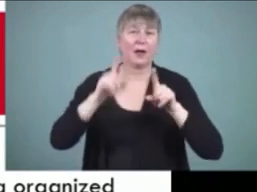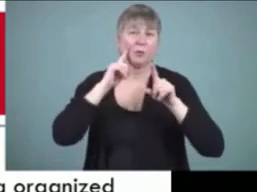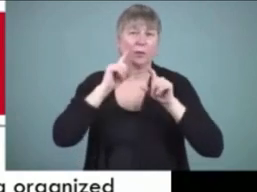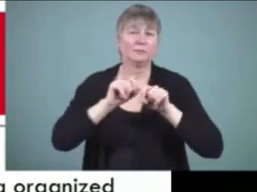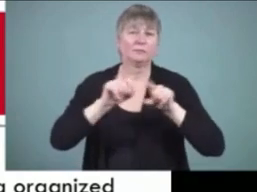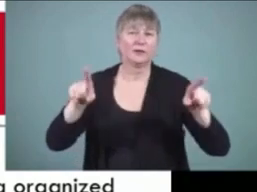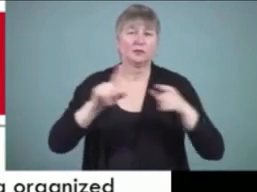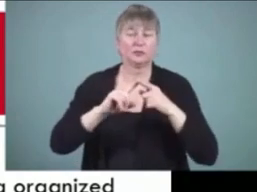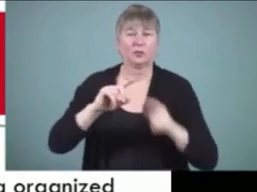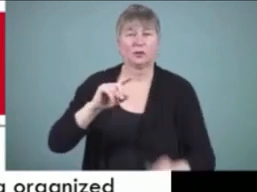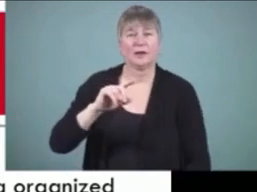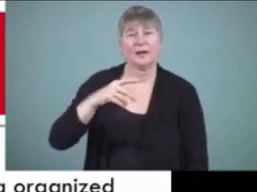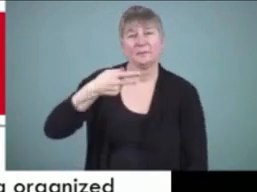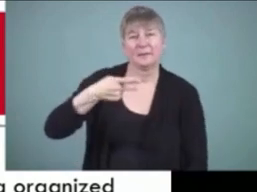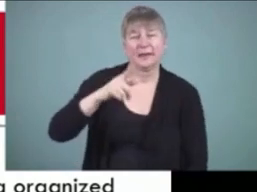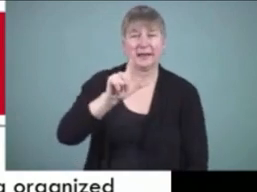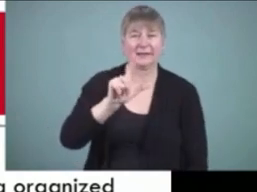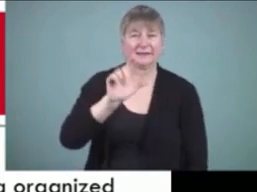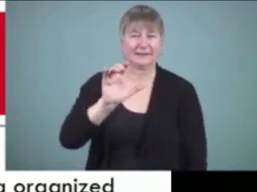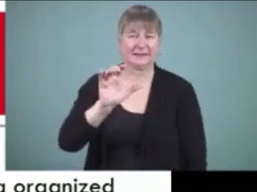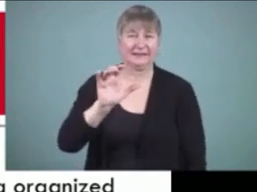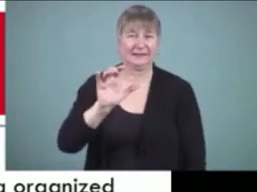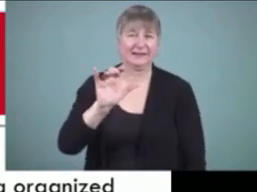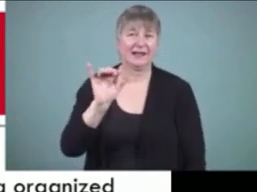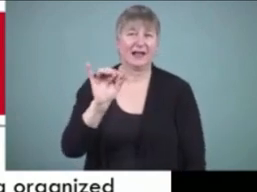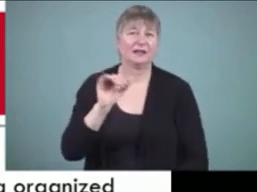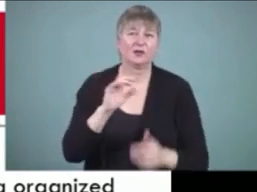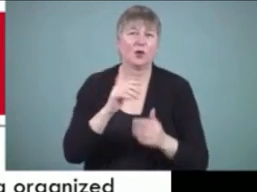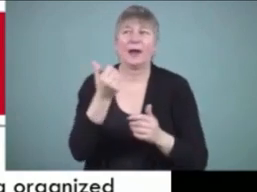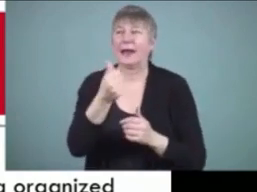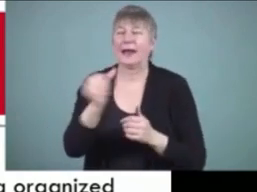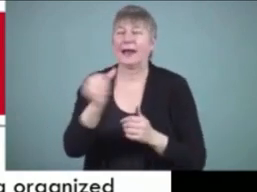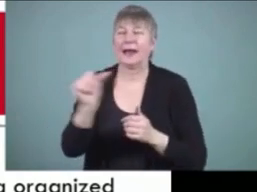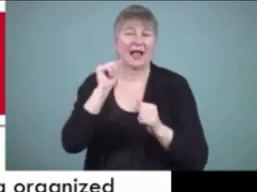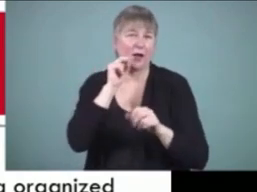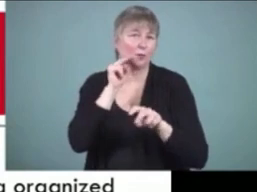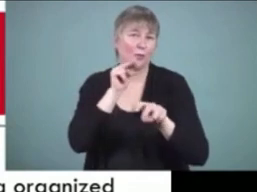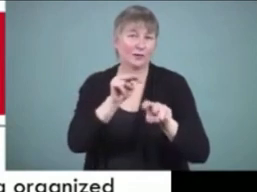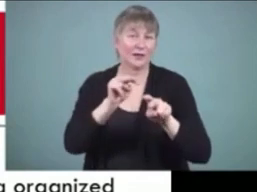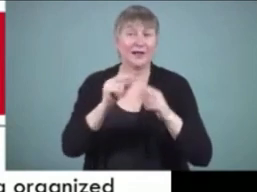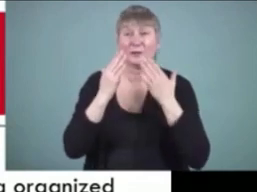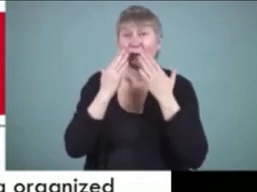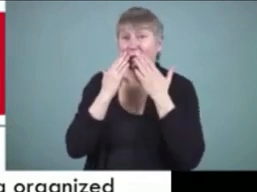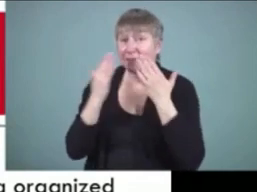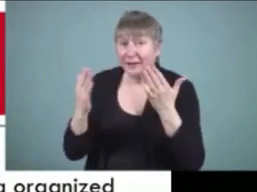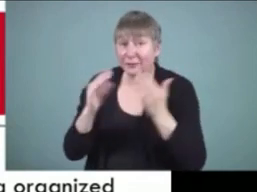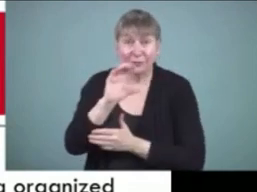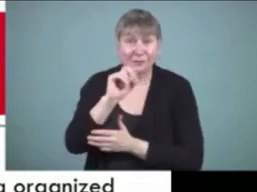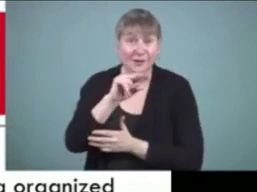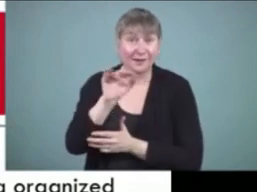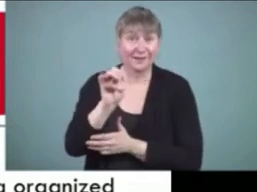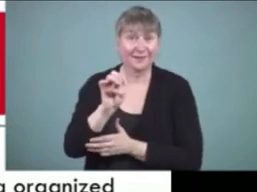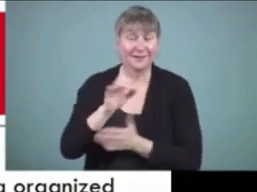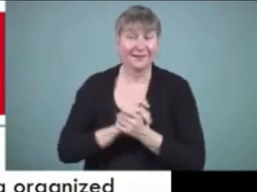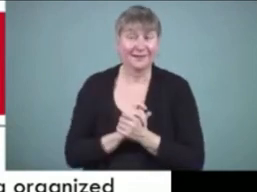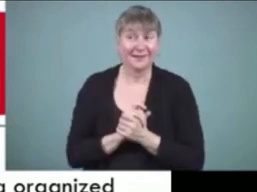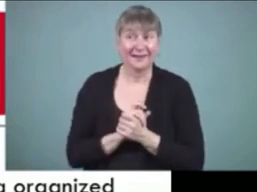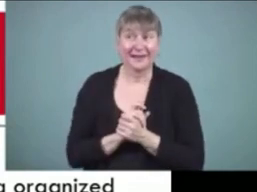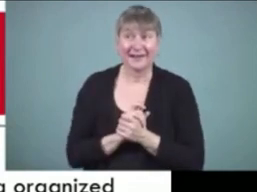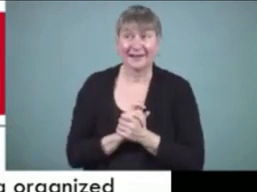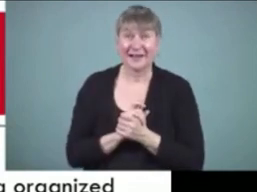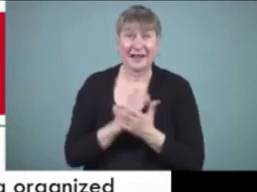send it out to the plc in in the near future as well so i appreciate your time connie and um